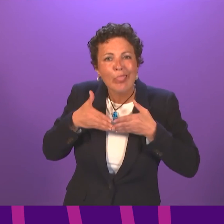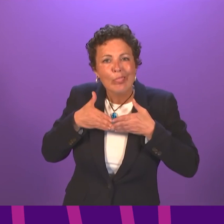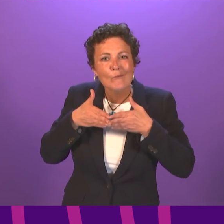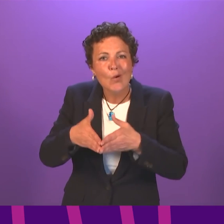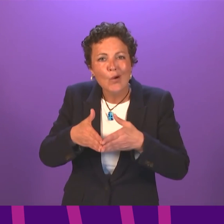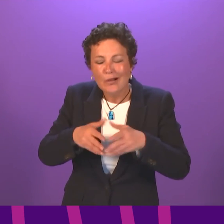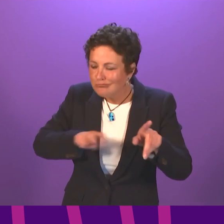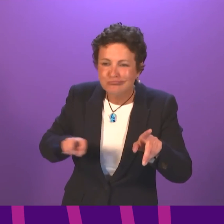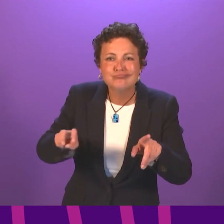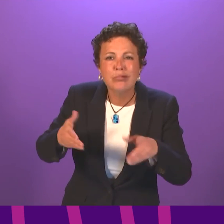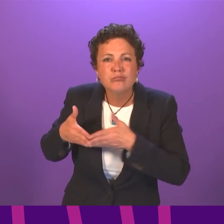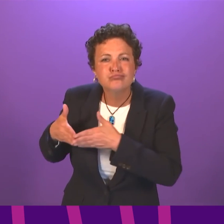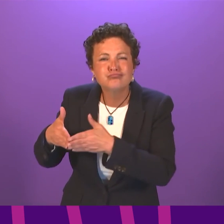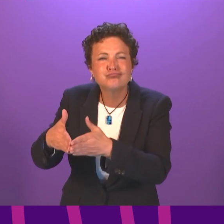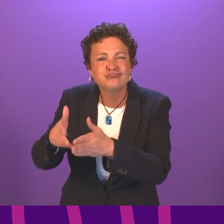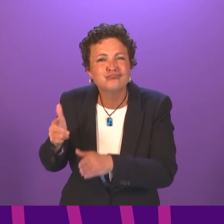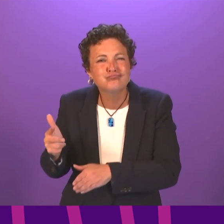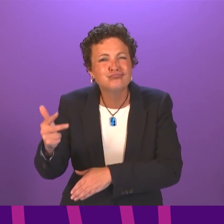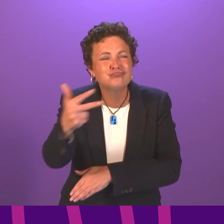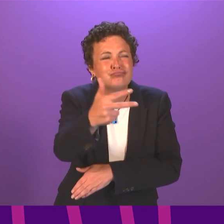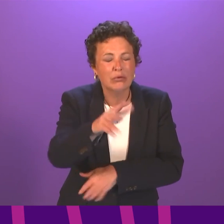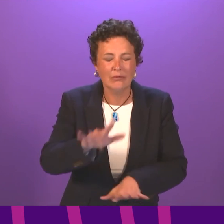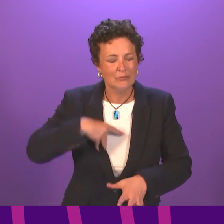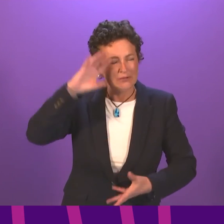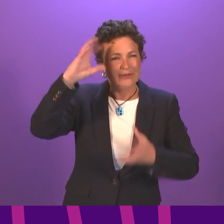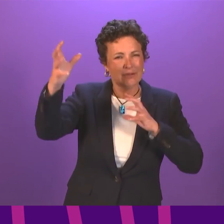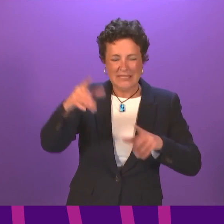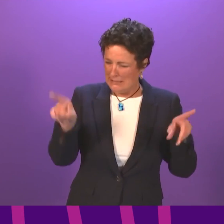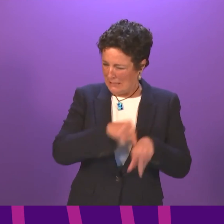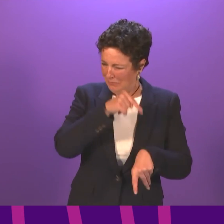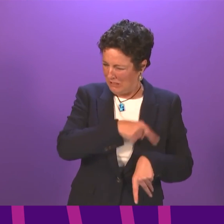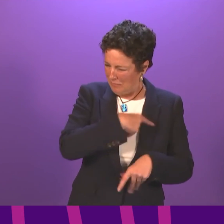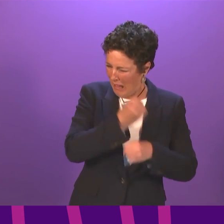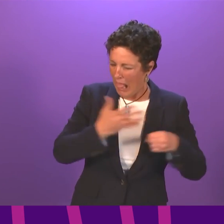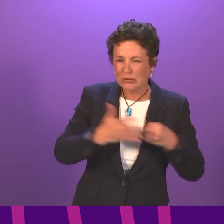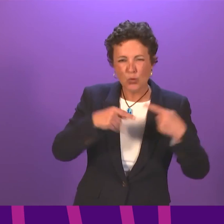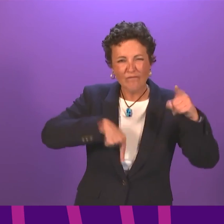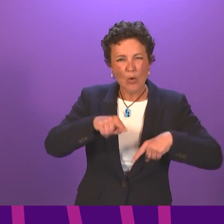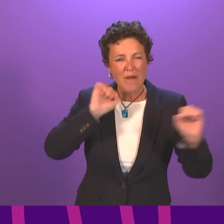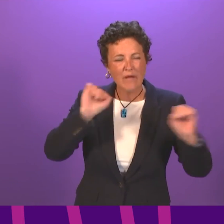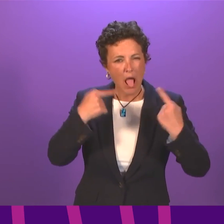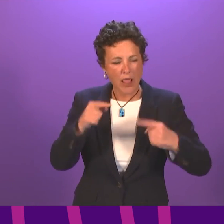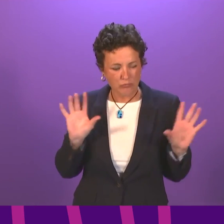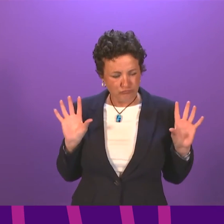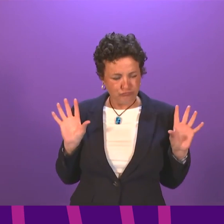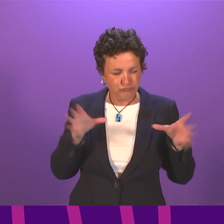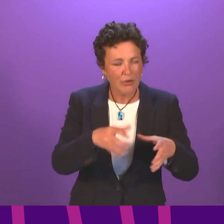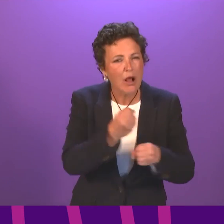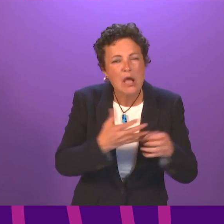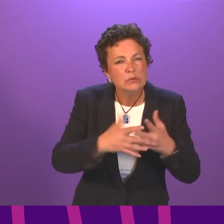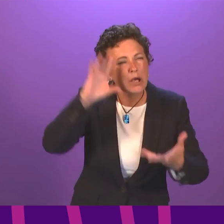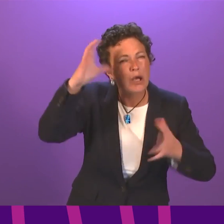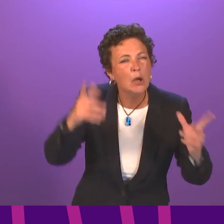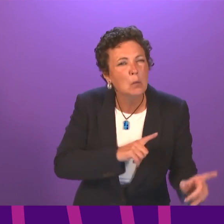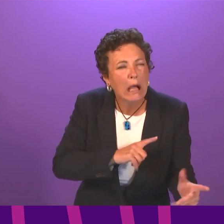football fans are quite rightly going to be allowed to gather in Glasgow. First Minister. I